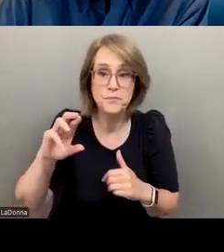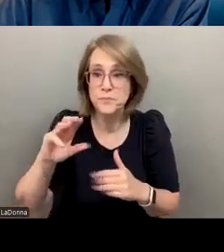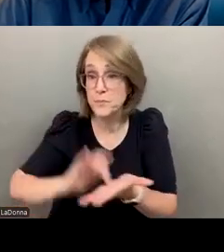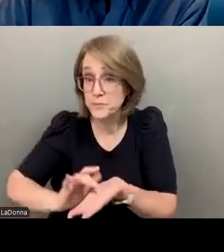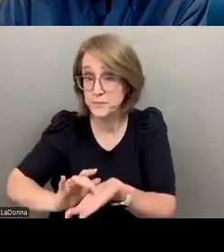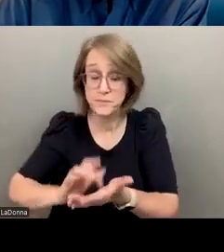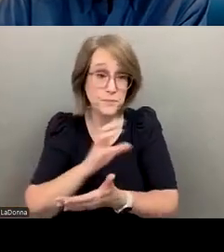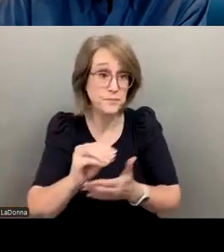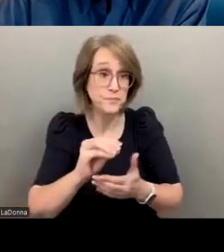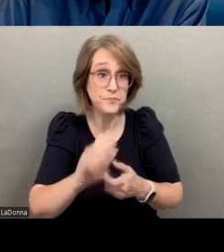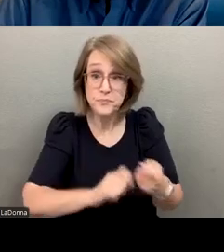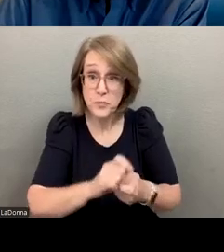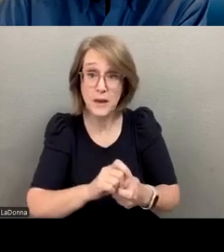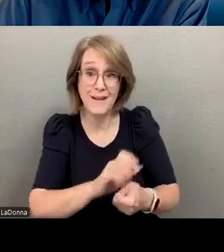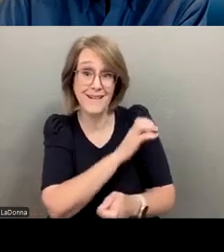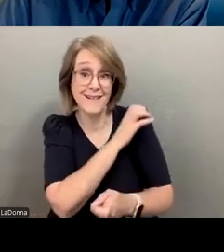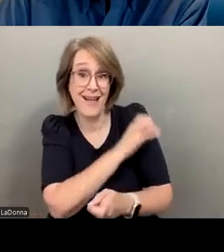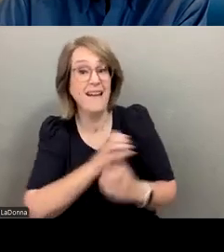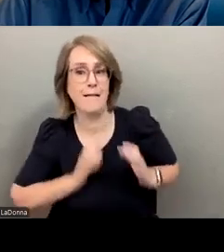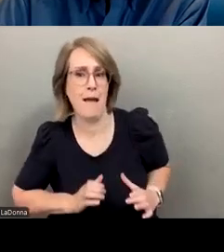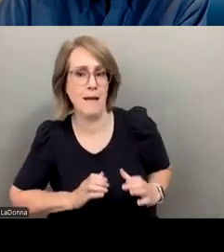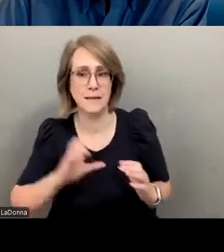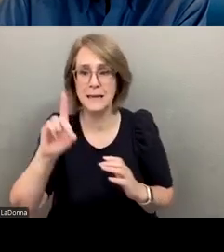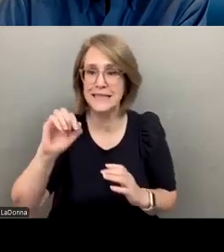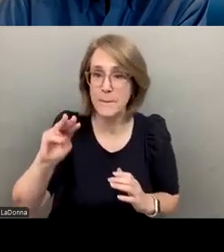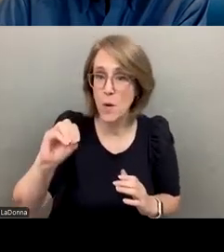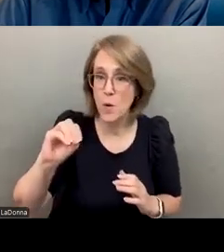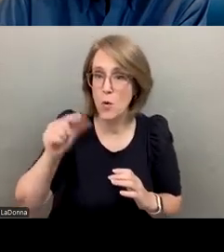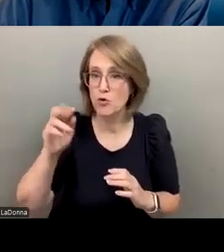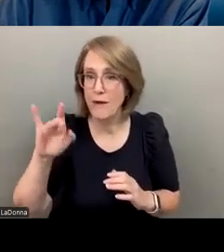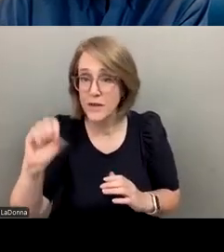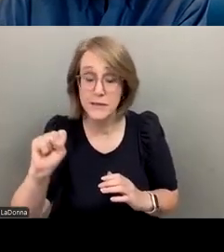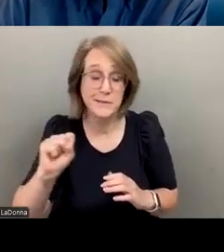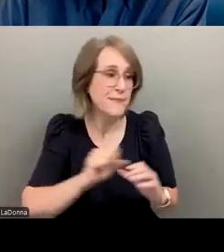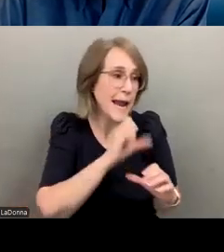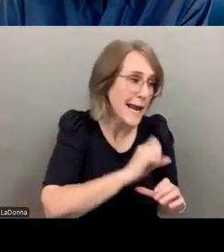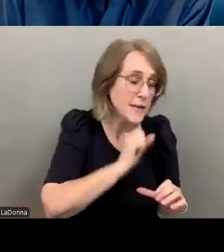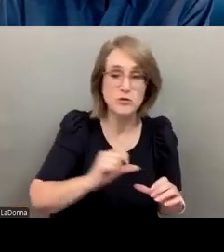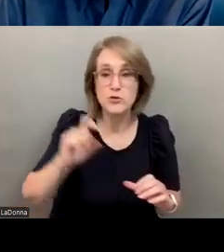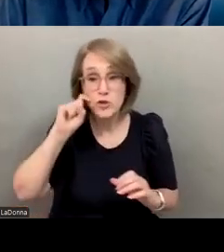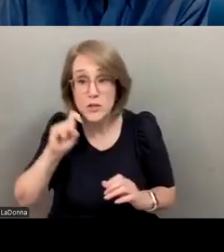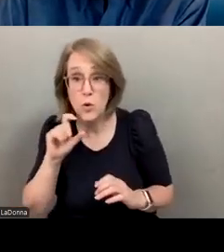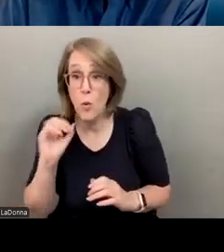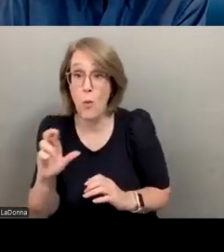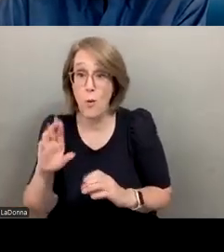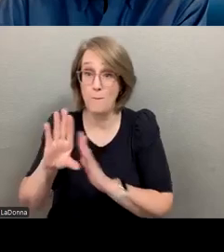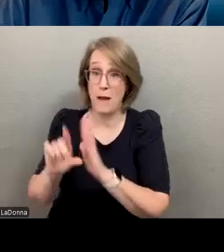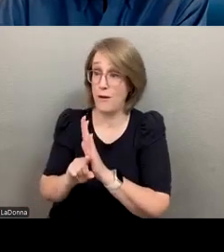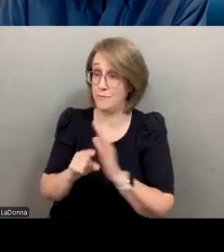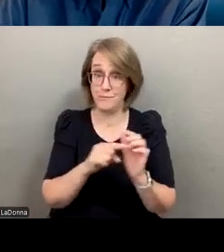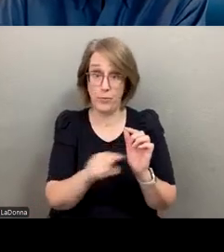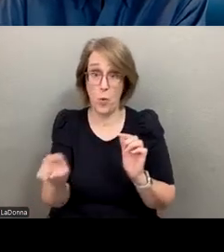particular client demographics you want me to role play as, e.g. age, gender, background? Once I have this information, we'll start the role play.